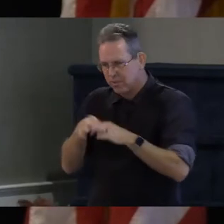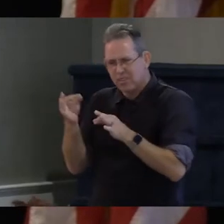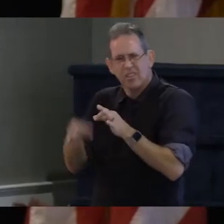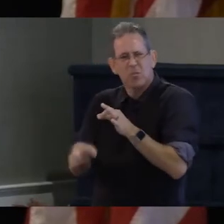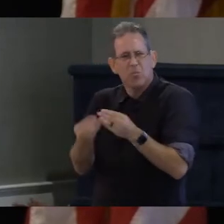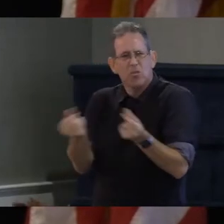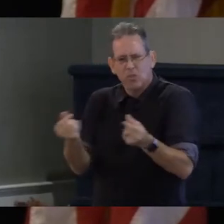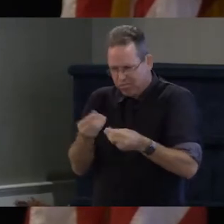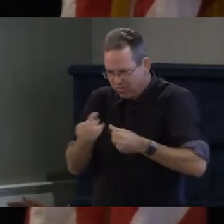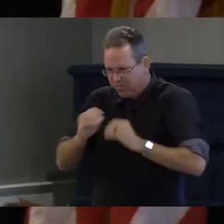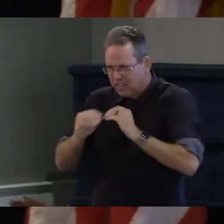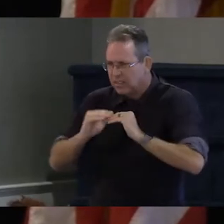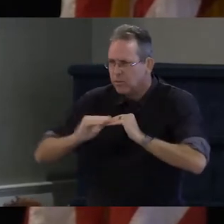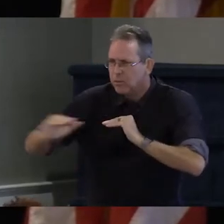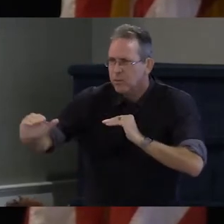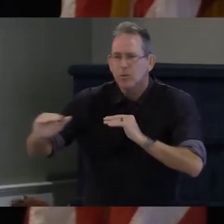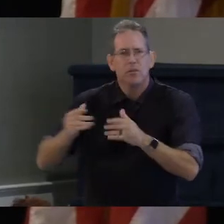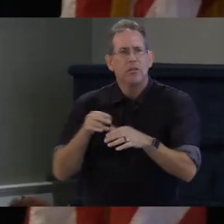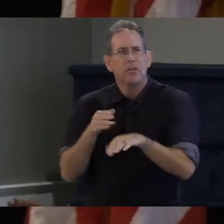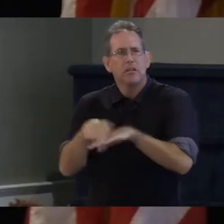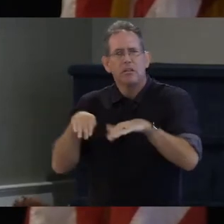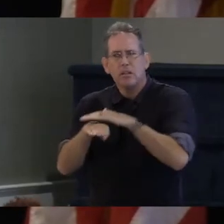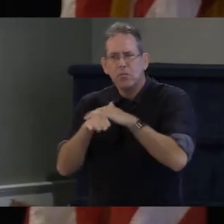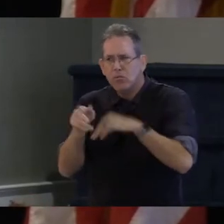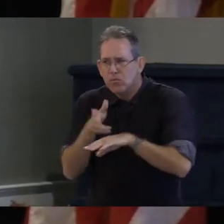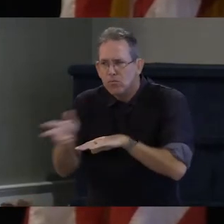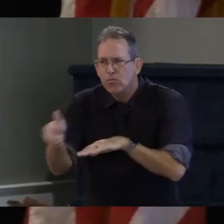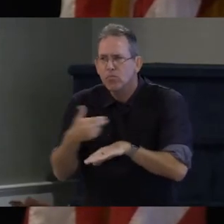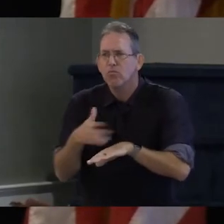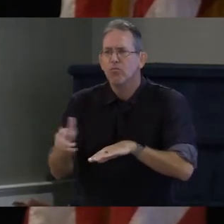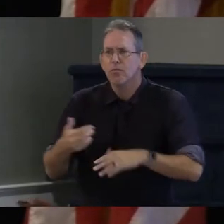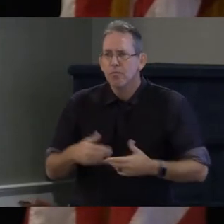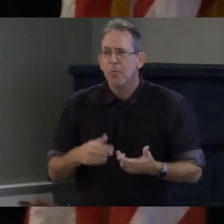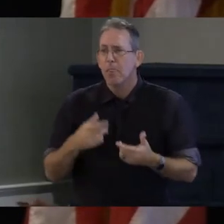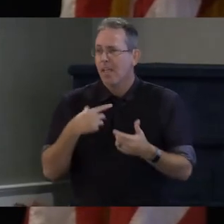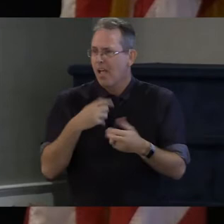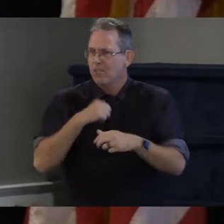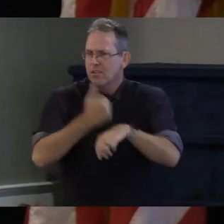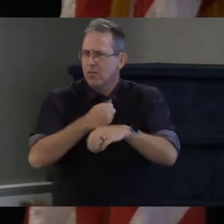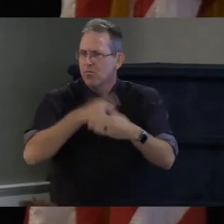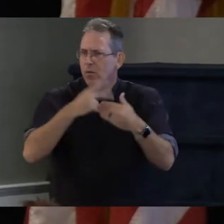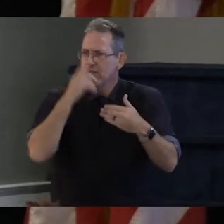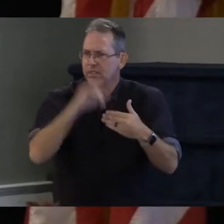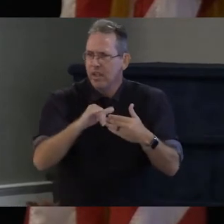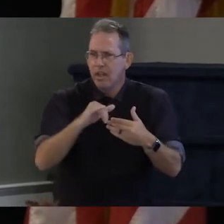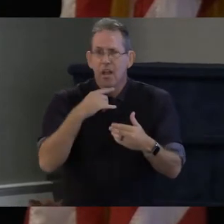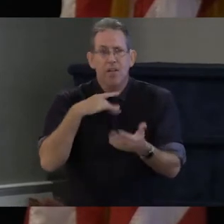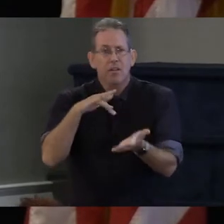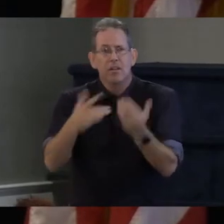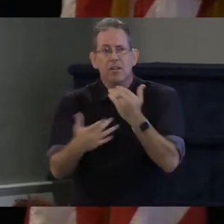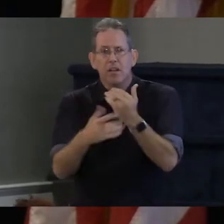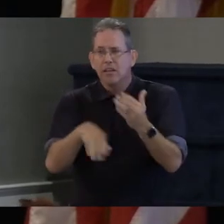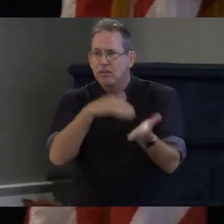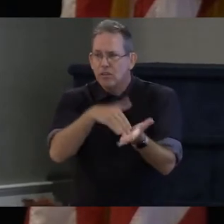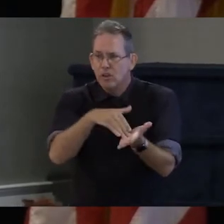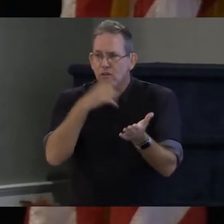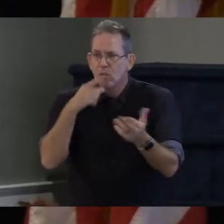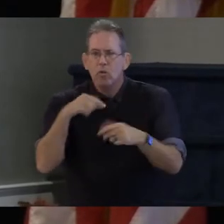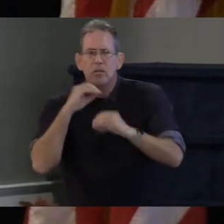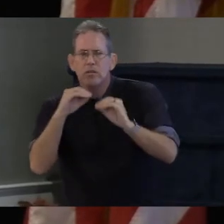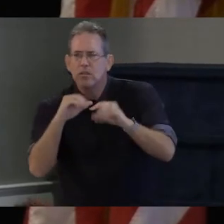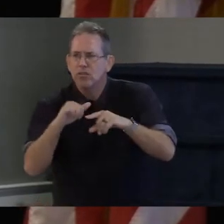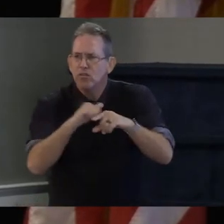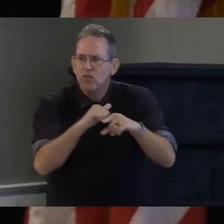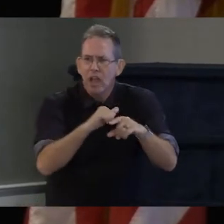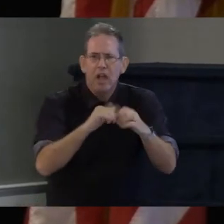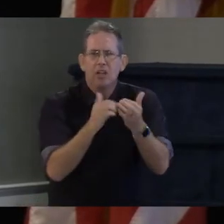already in place programs in our technical centers to help educate and train people to be drivers